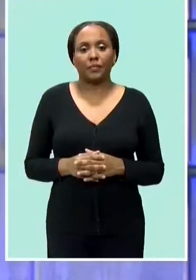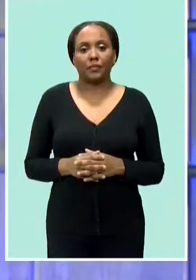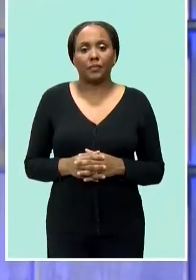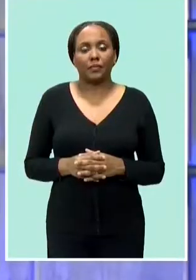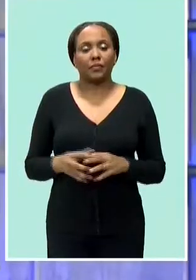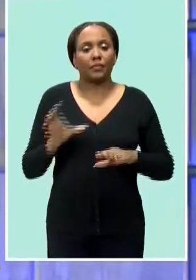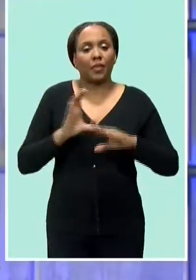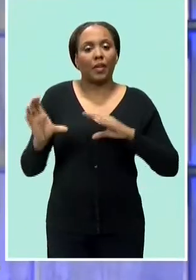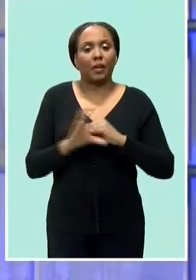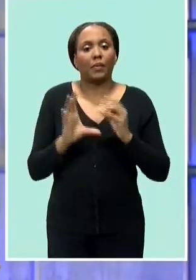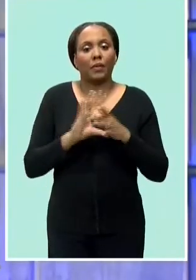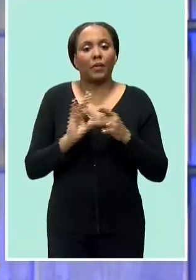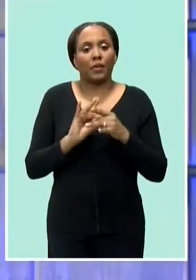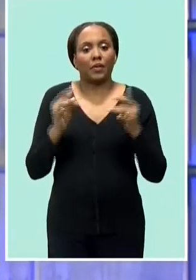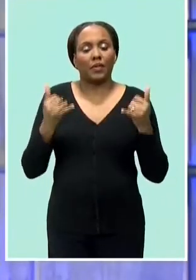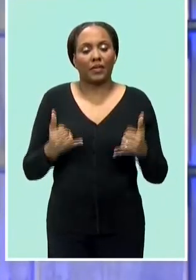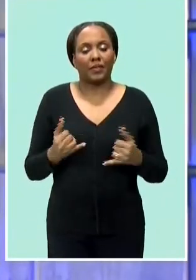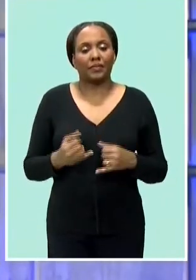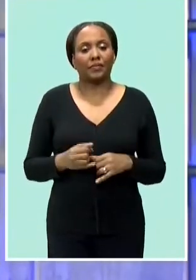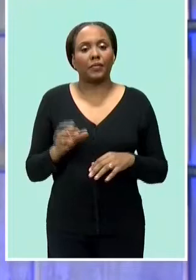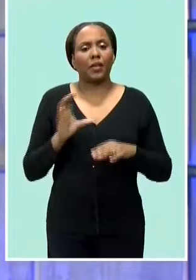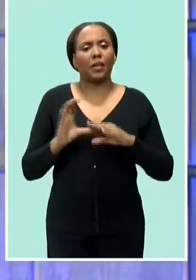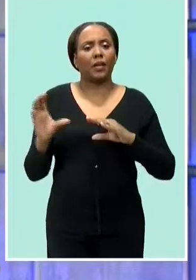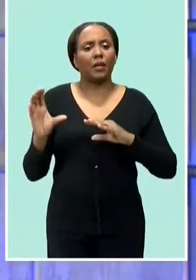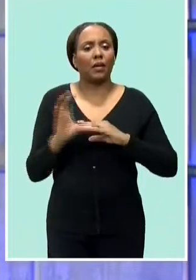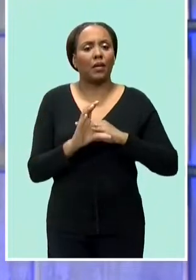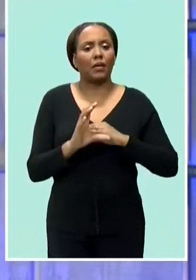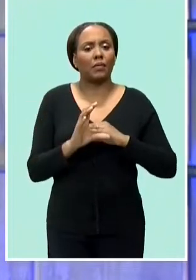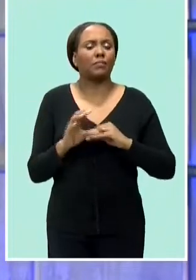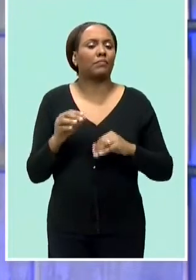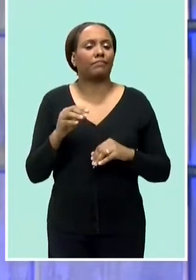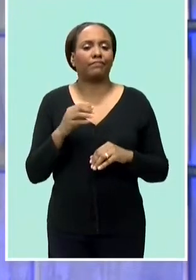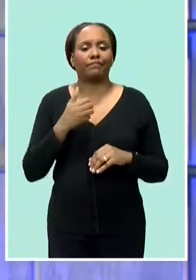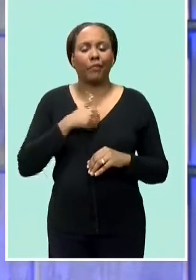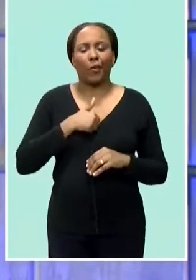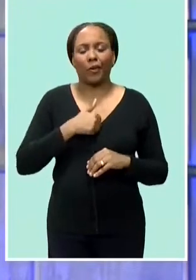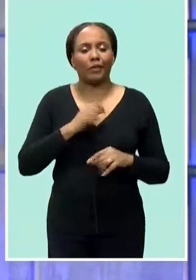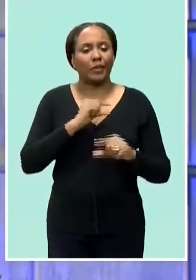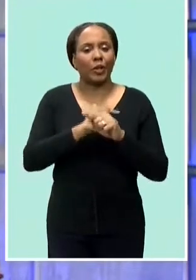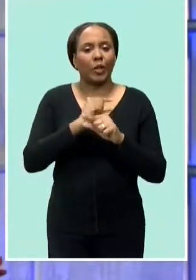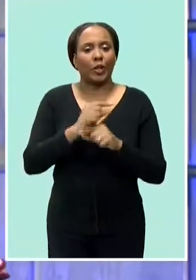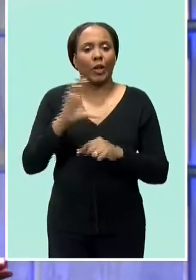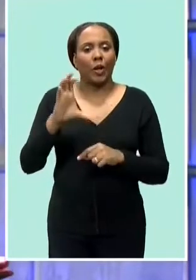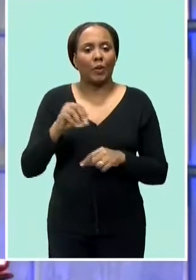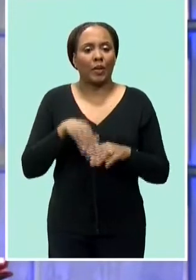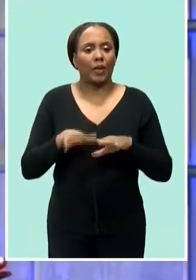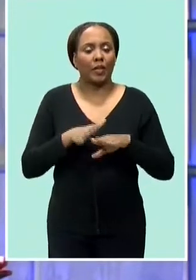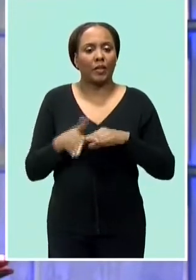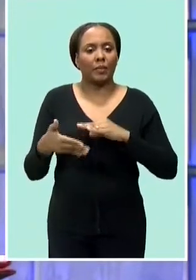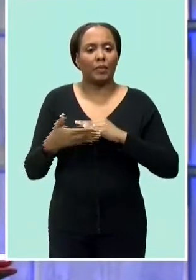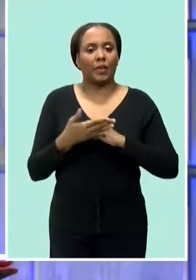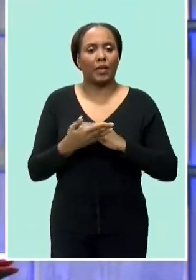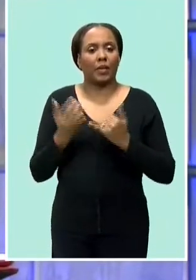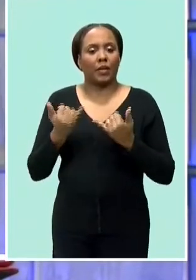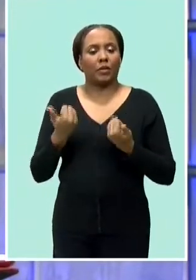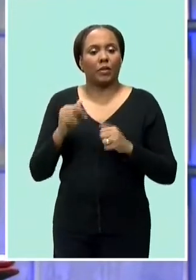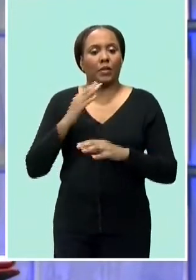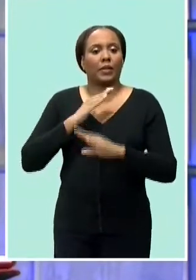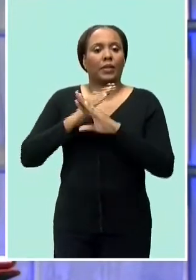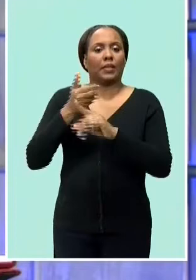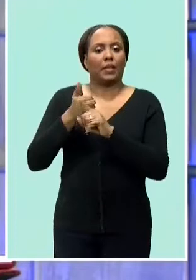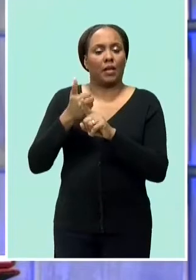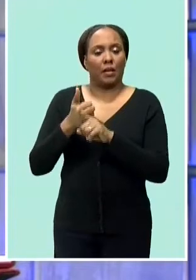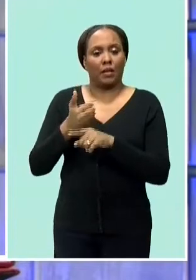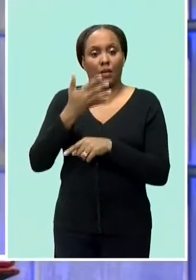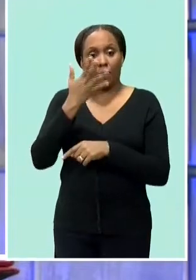regional stories now and a security firm in jamaica is on the defensive following a controversial fatal shooting involving its